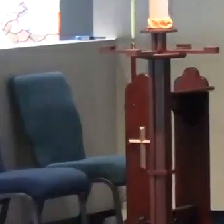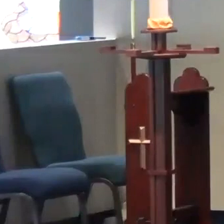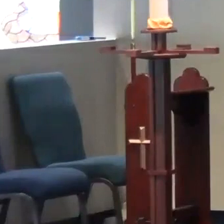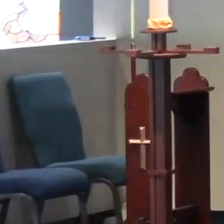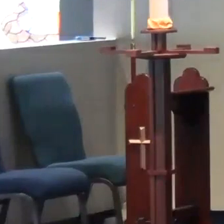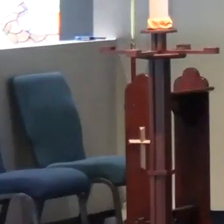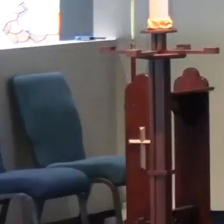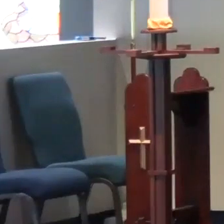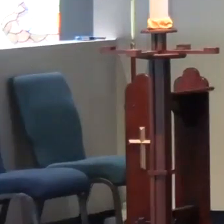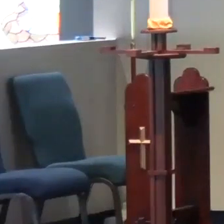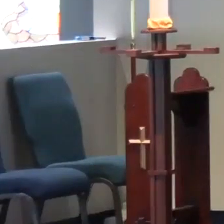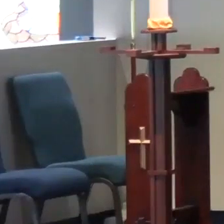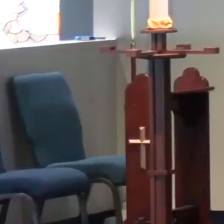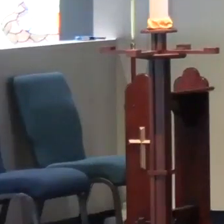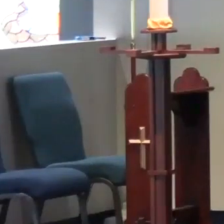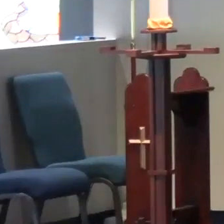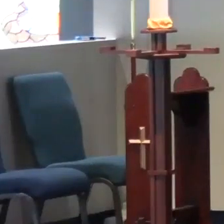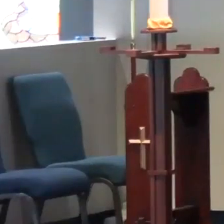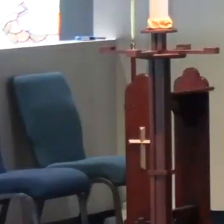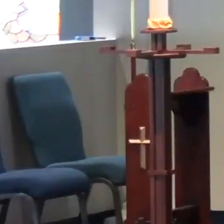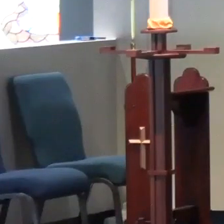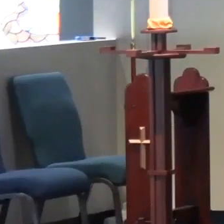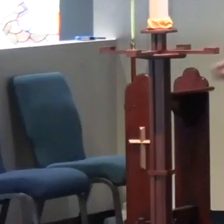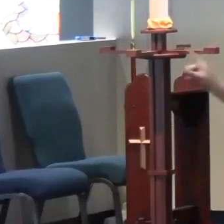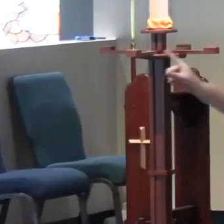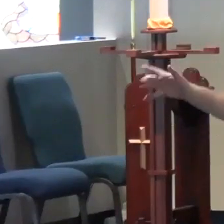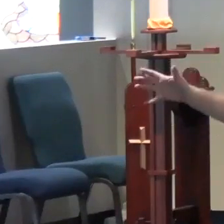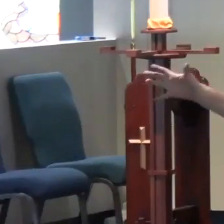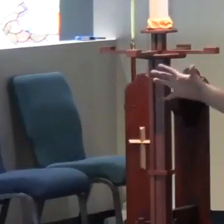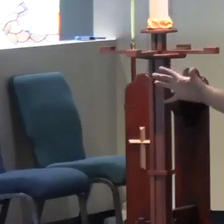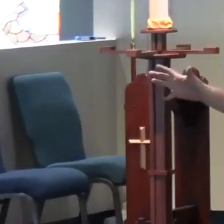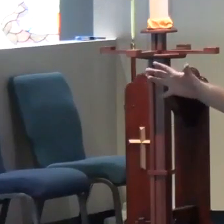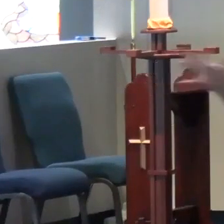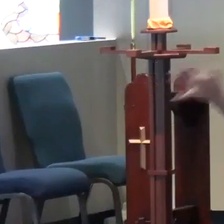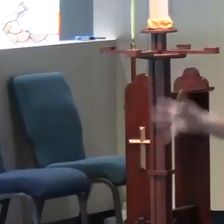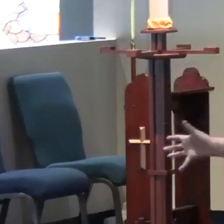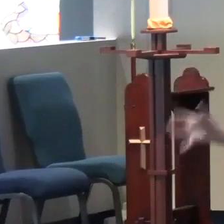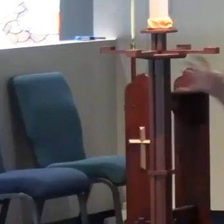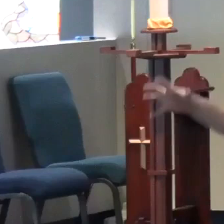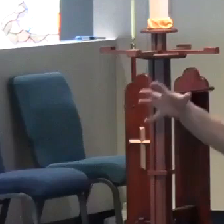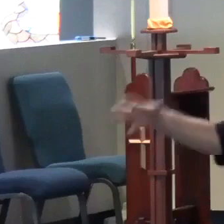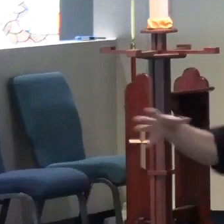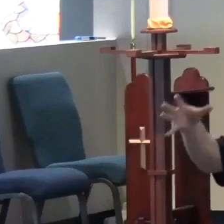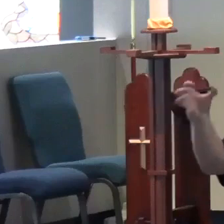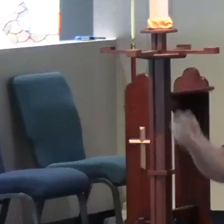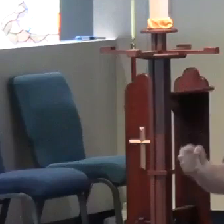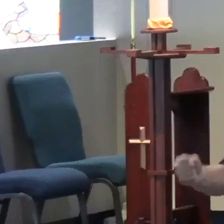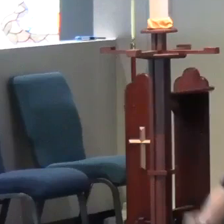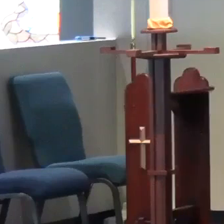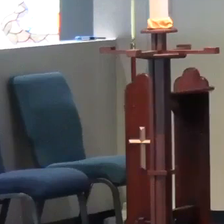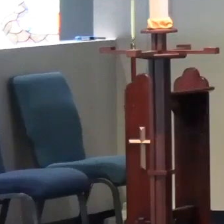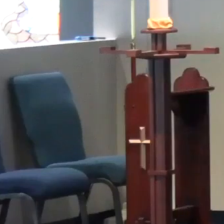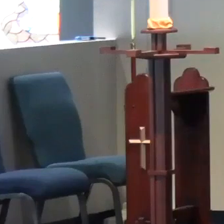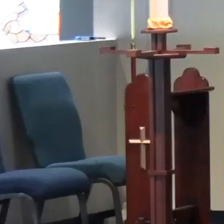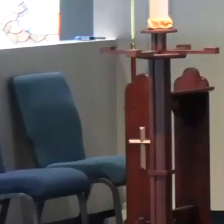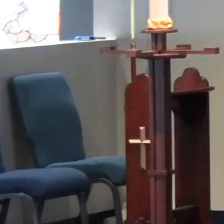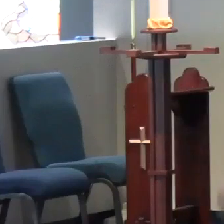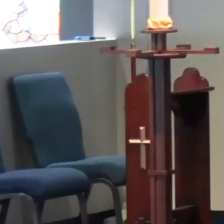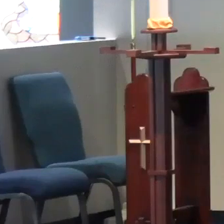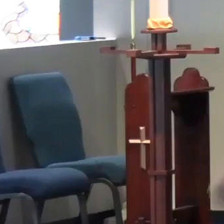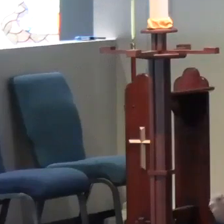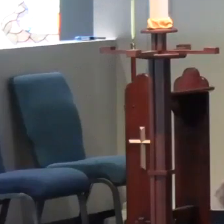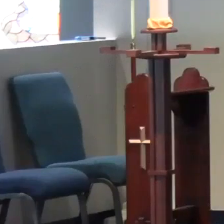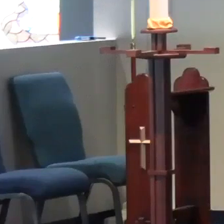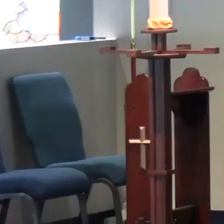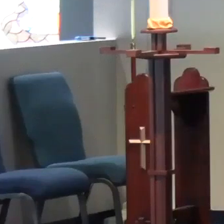to be with the Lord, and the weight of that hits, we remember that he stands before the throne of God, and he now cheers us on to